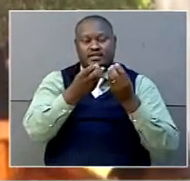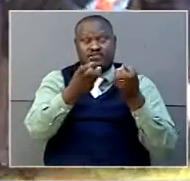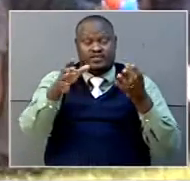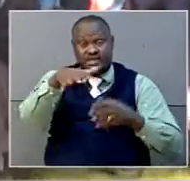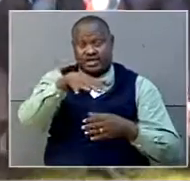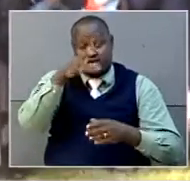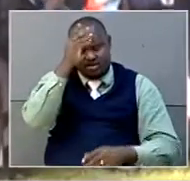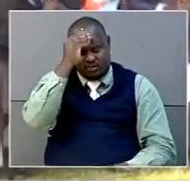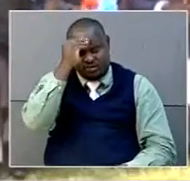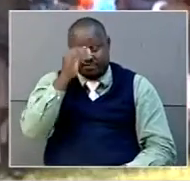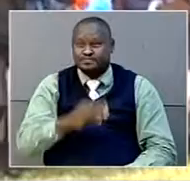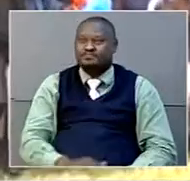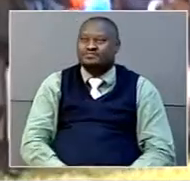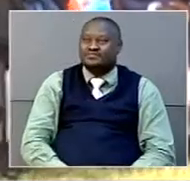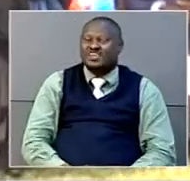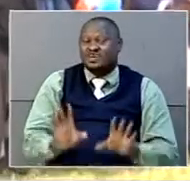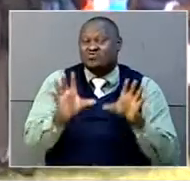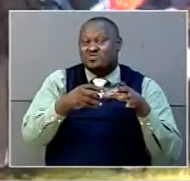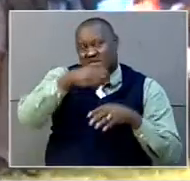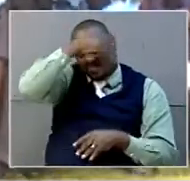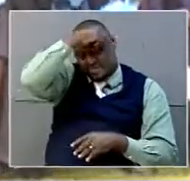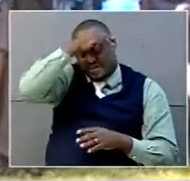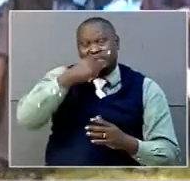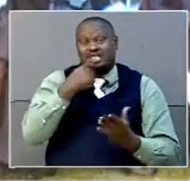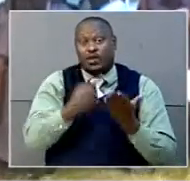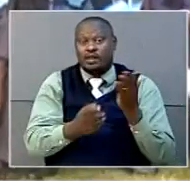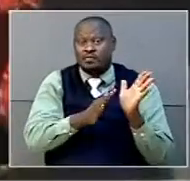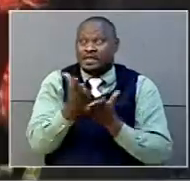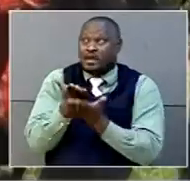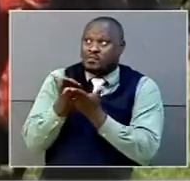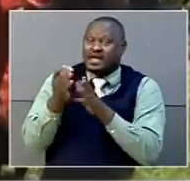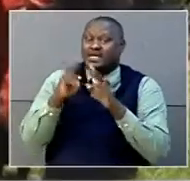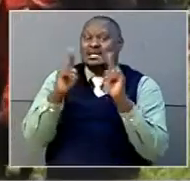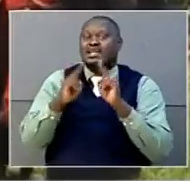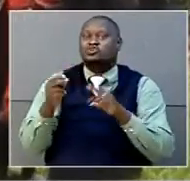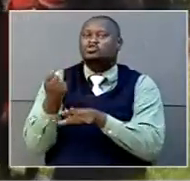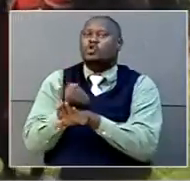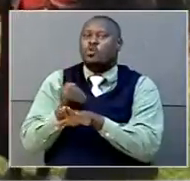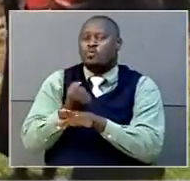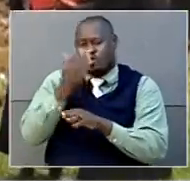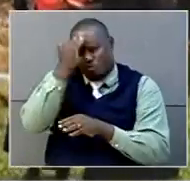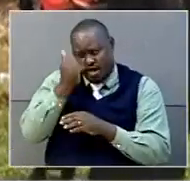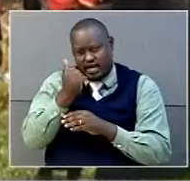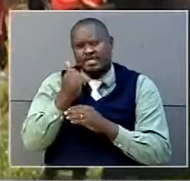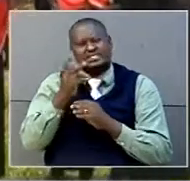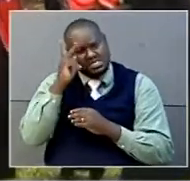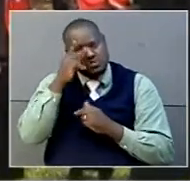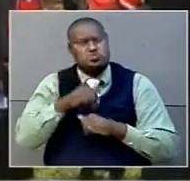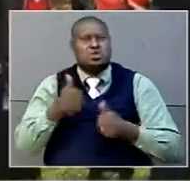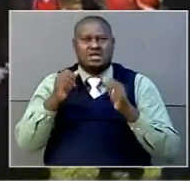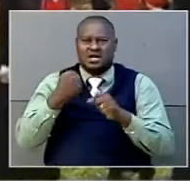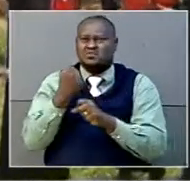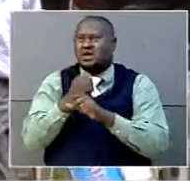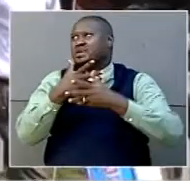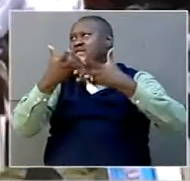Some of the graduands say they are to apply for international jobs because they have acquired enough skills for them to excel in